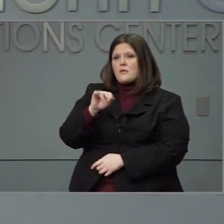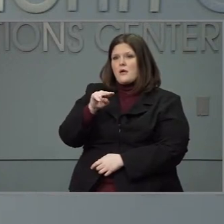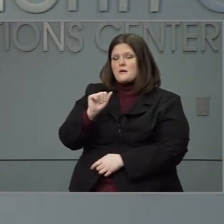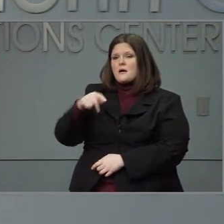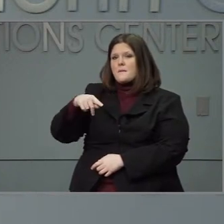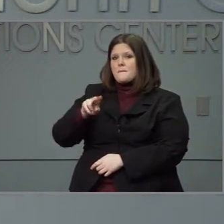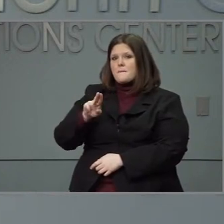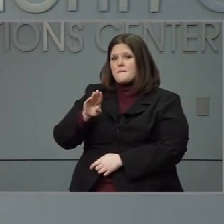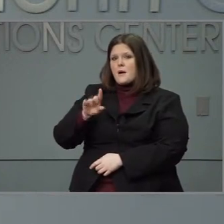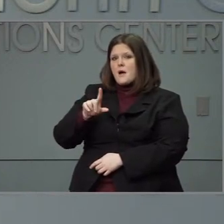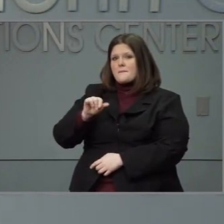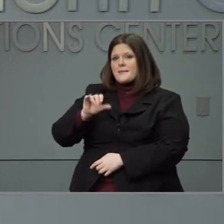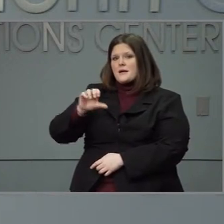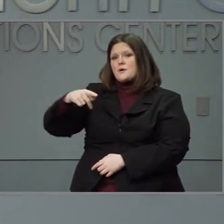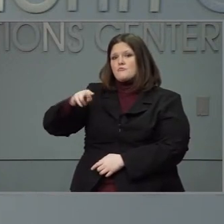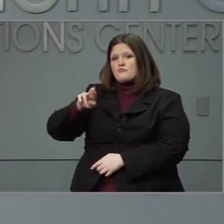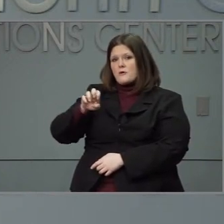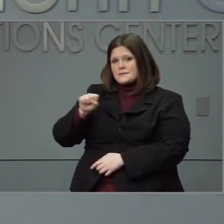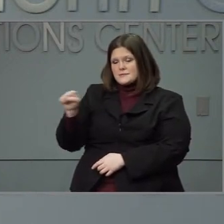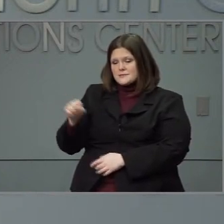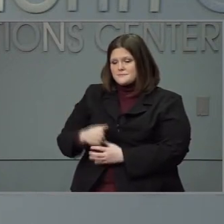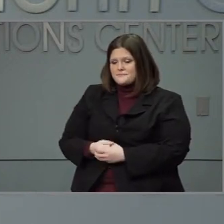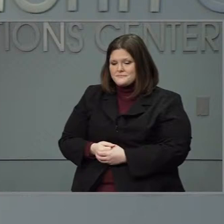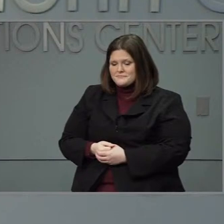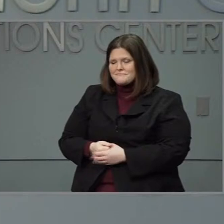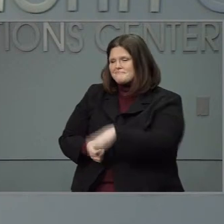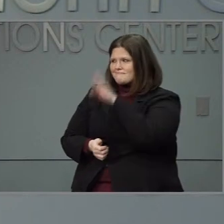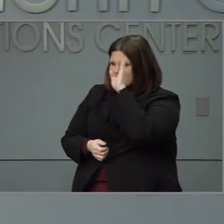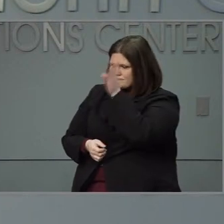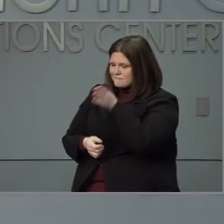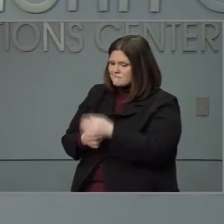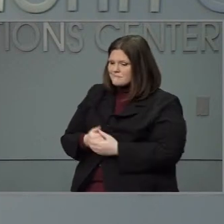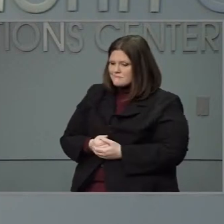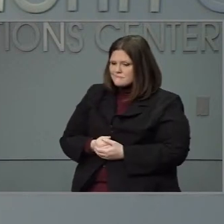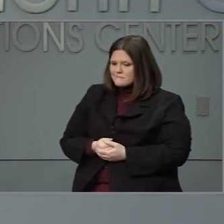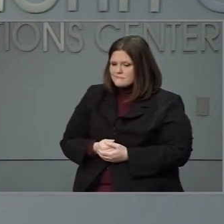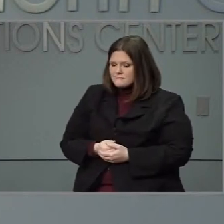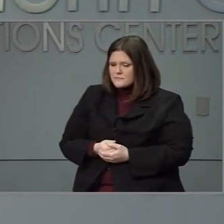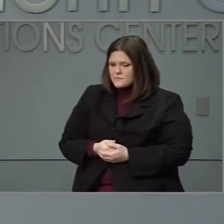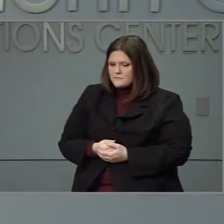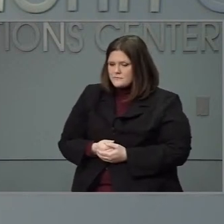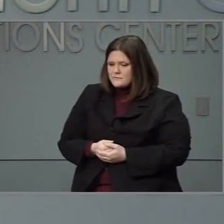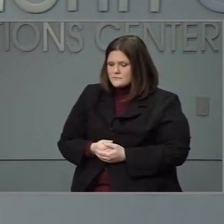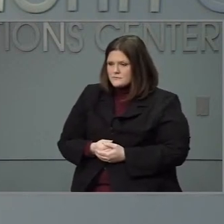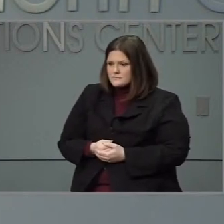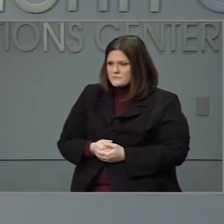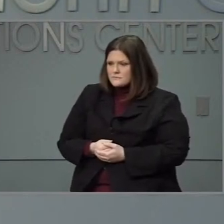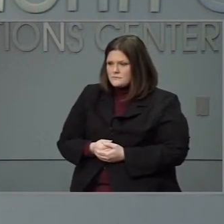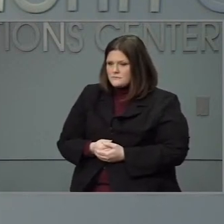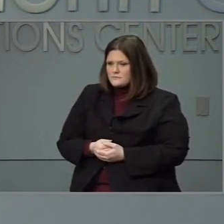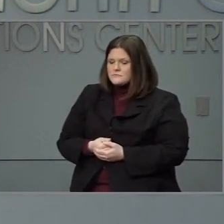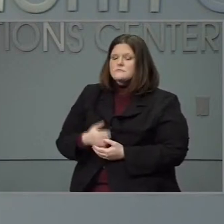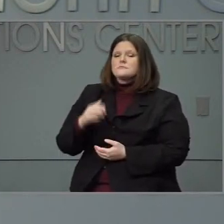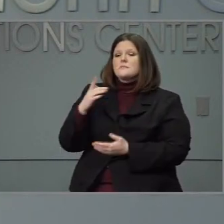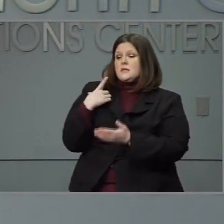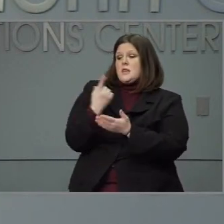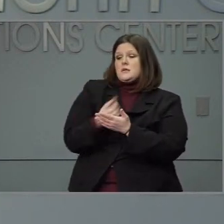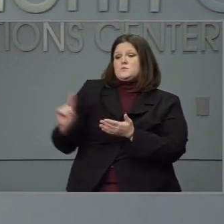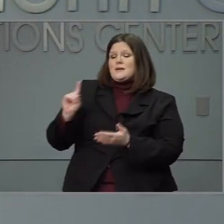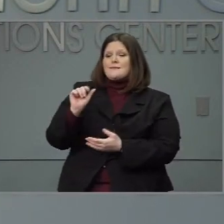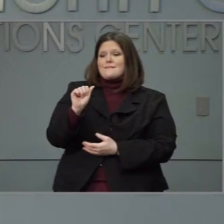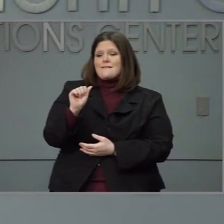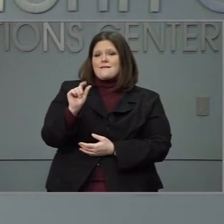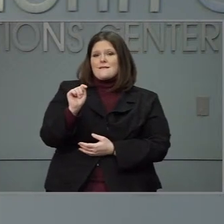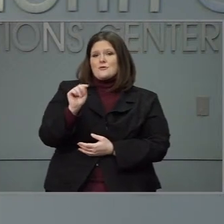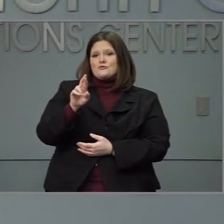Good afternoon, Governor. It's Laura Lee from Carolina Public Press. As we saw last week with the atrium distribution, there were